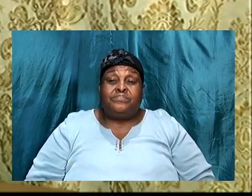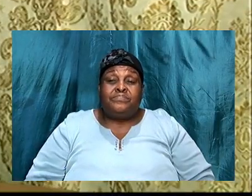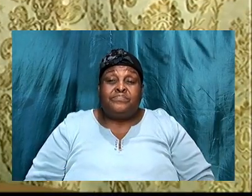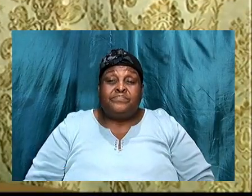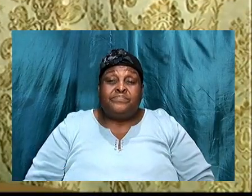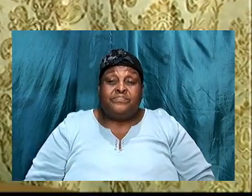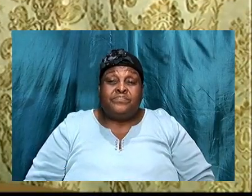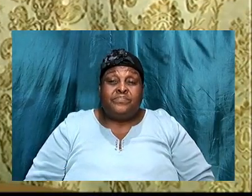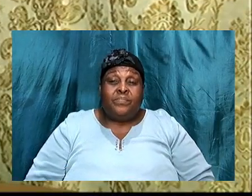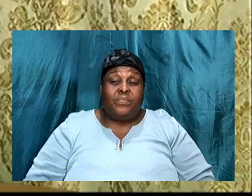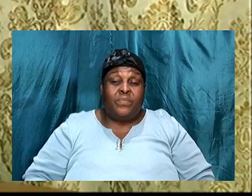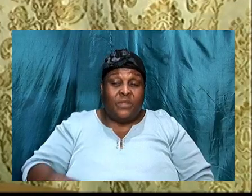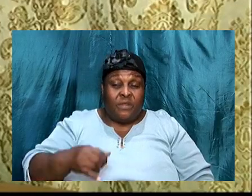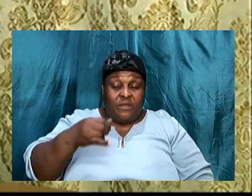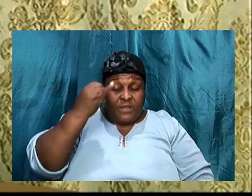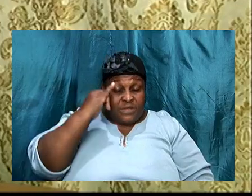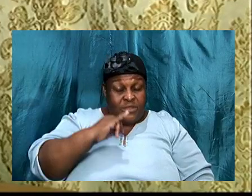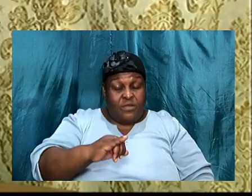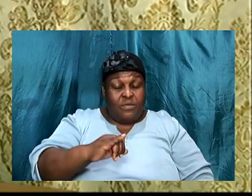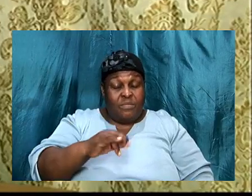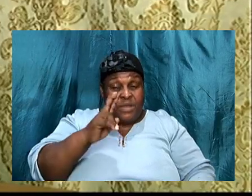For Jeremiah the prophet,